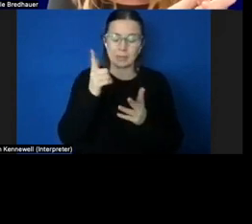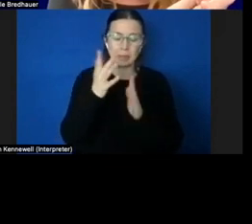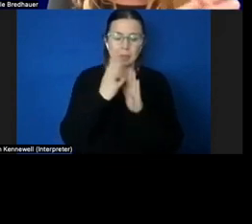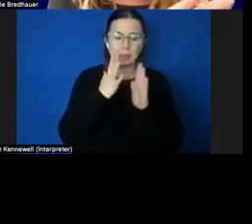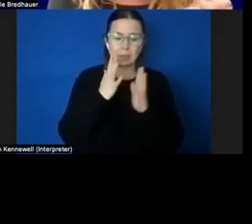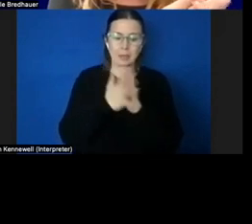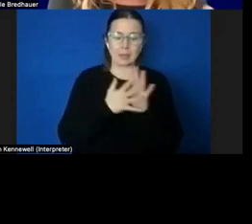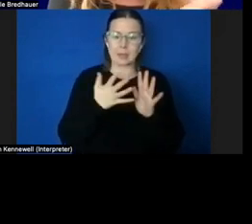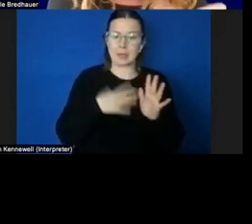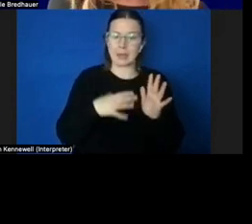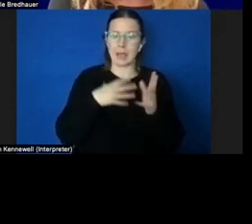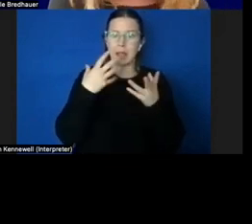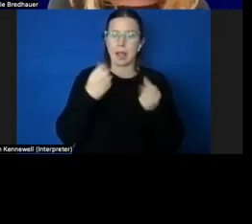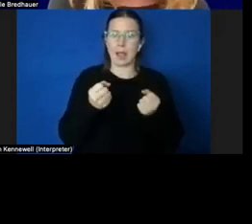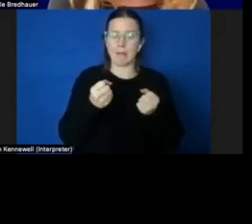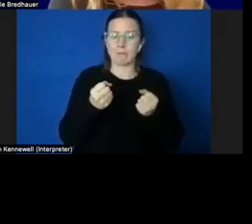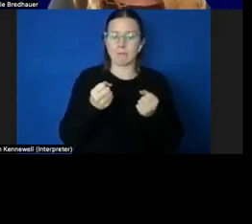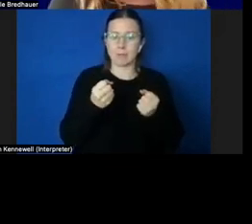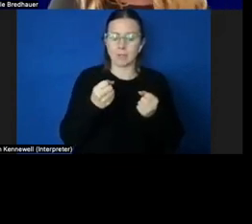our students who are blind.